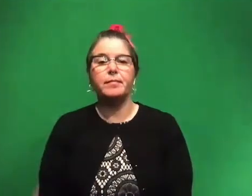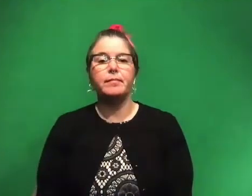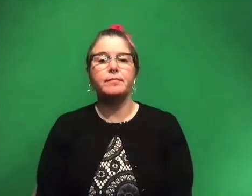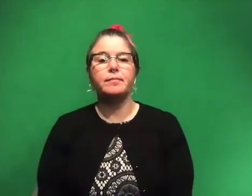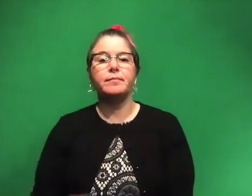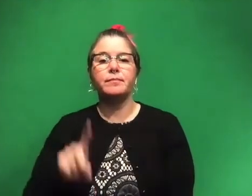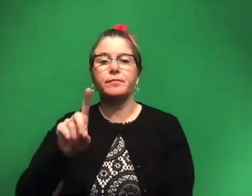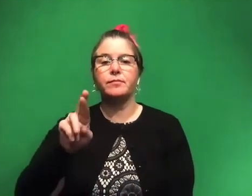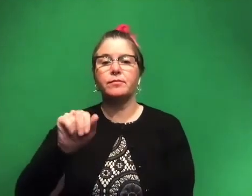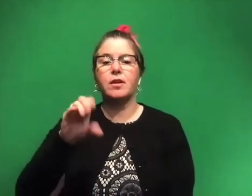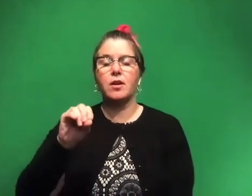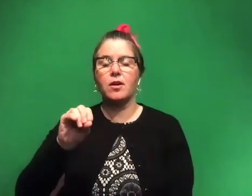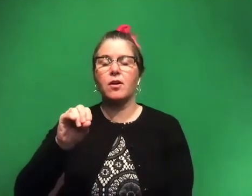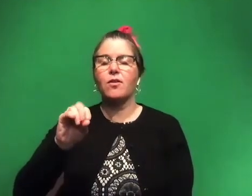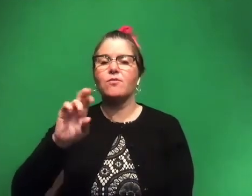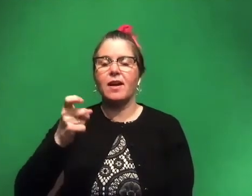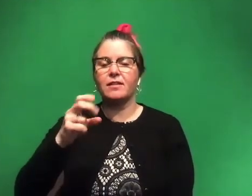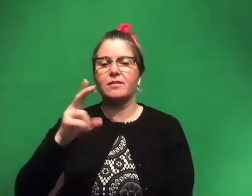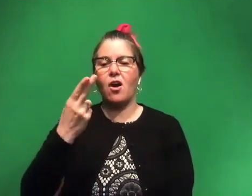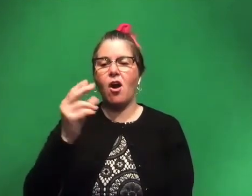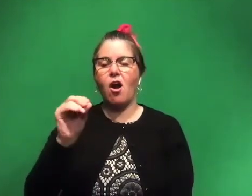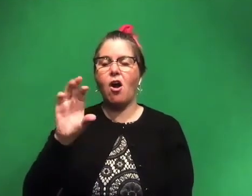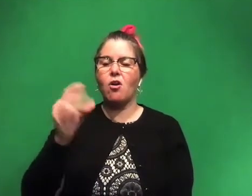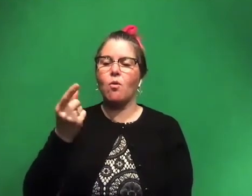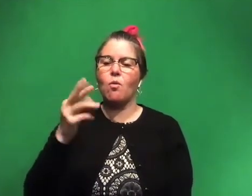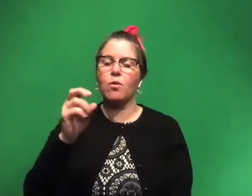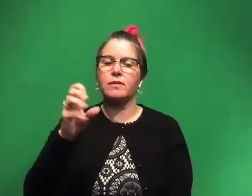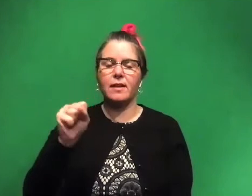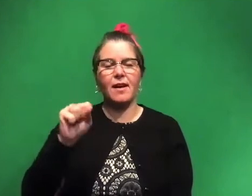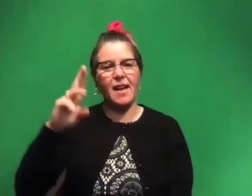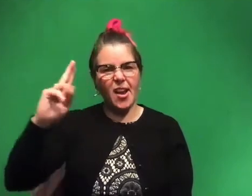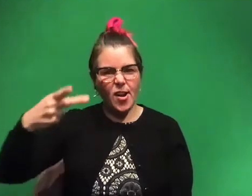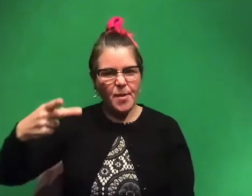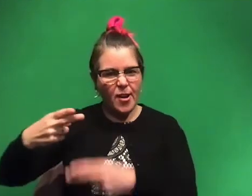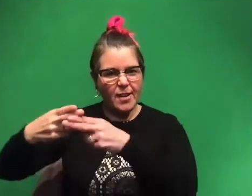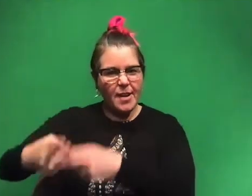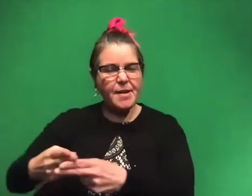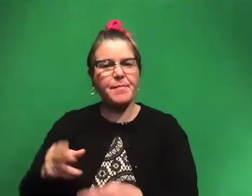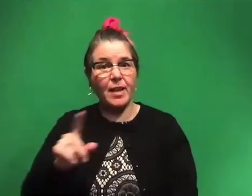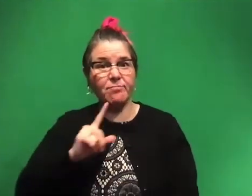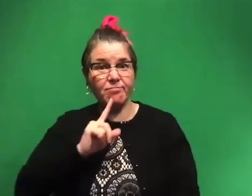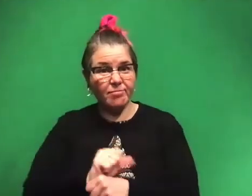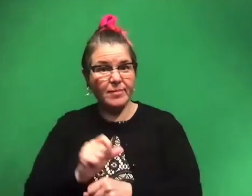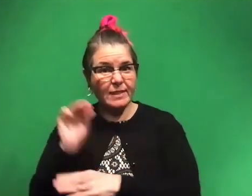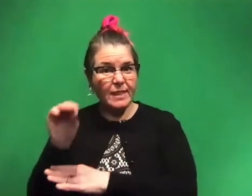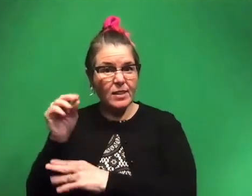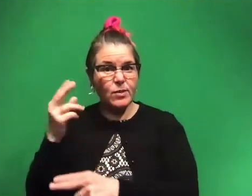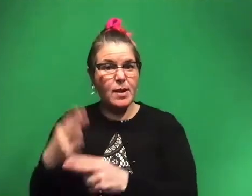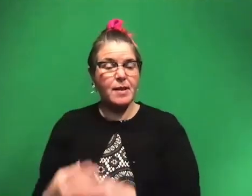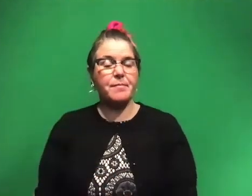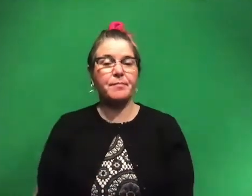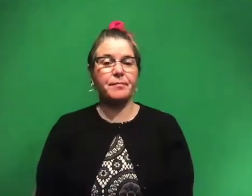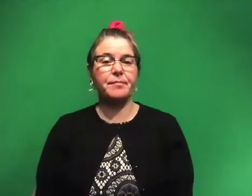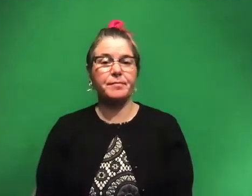Draco rex hogwartia after like Harry Potter is actually a real dinosaur name that was named